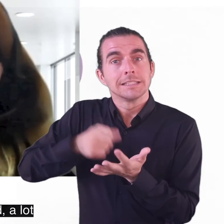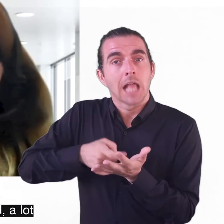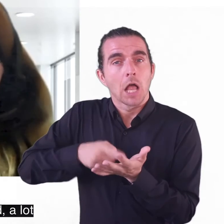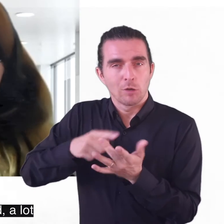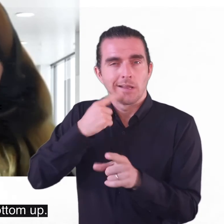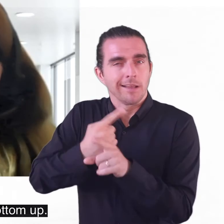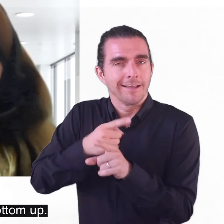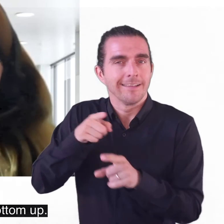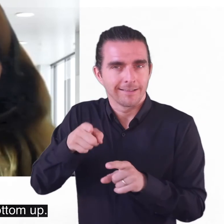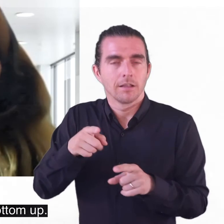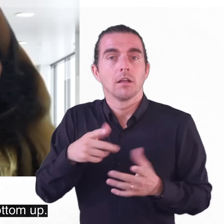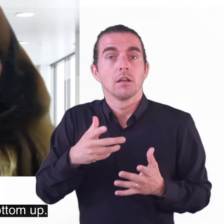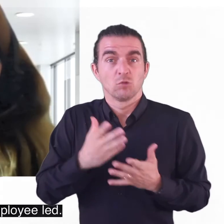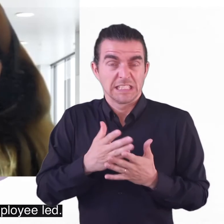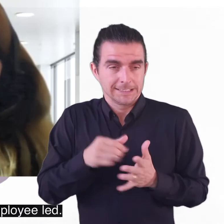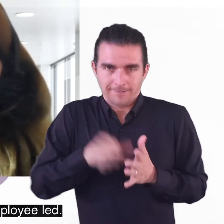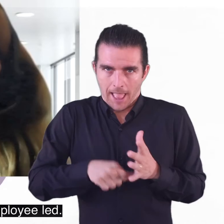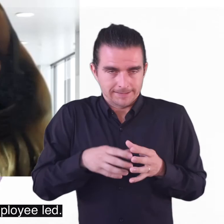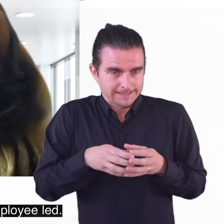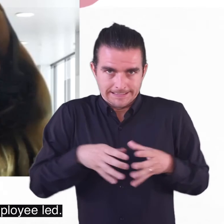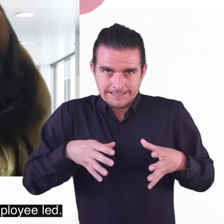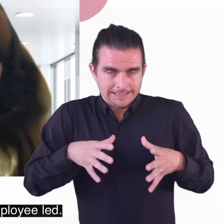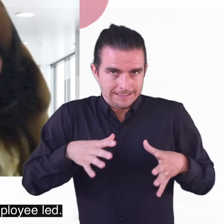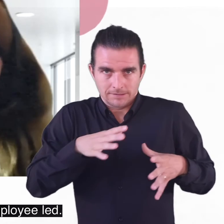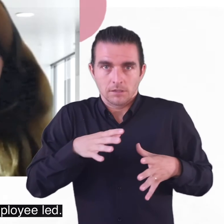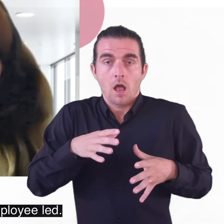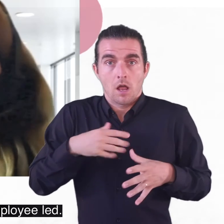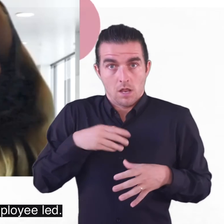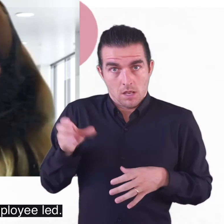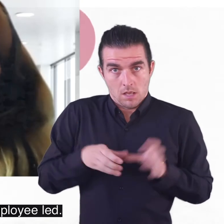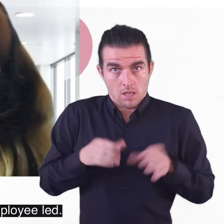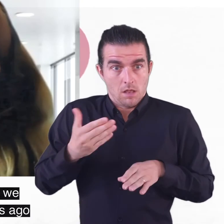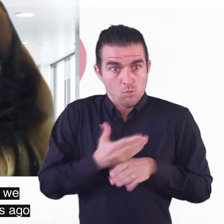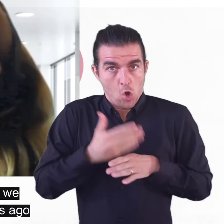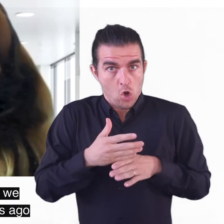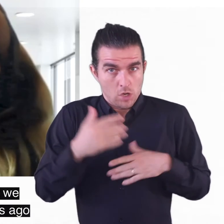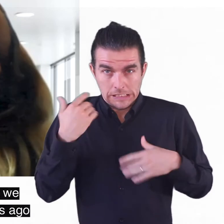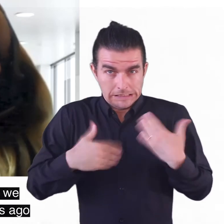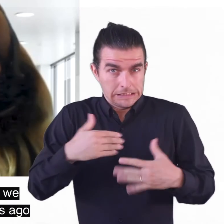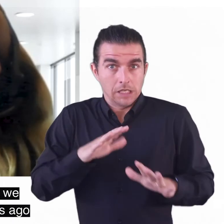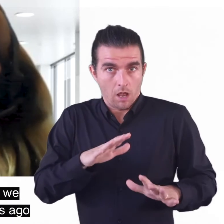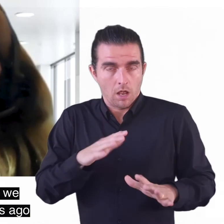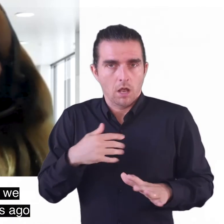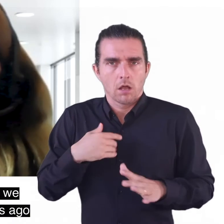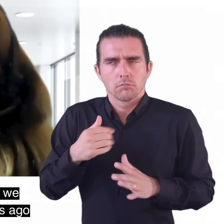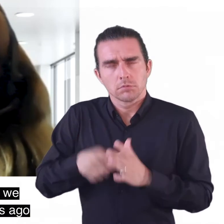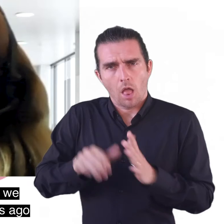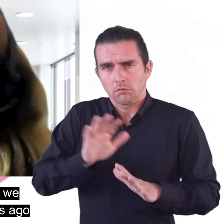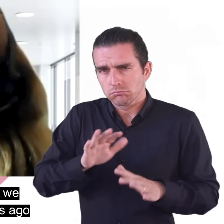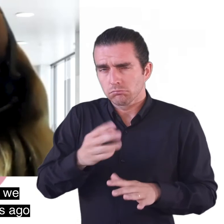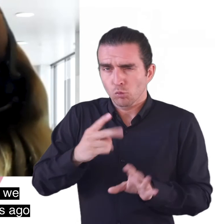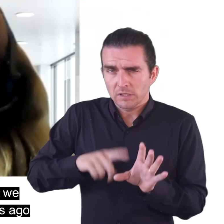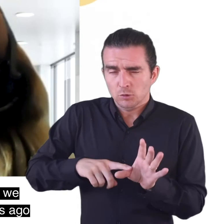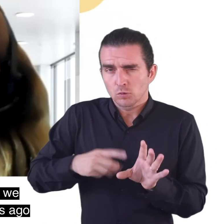mentioned a lot of them were very much bottom-up employee-led and still are employee-led um um and we have one